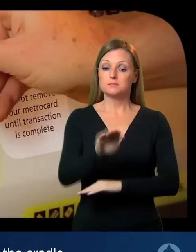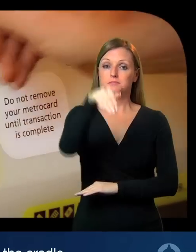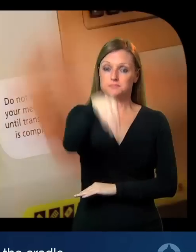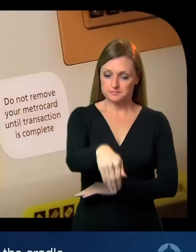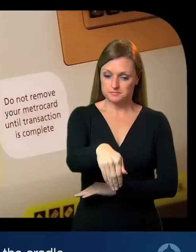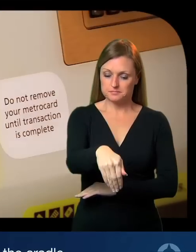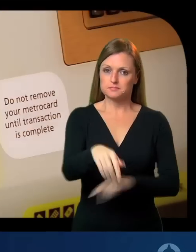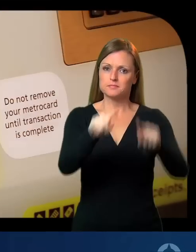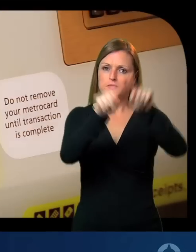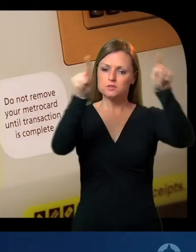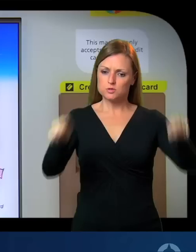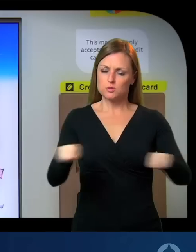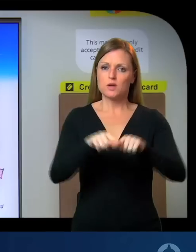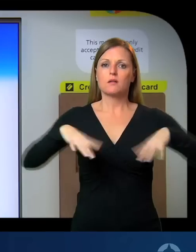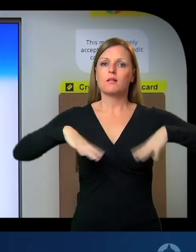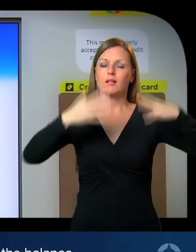in the cradle.